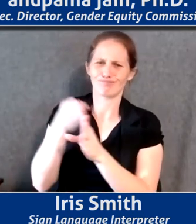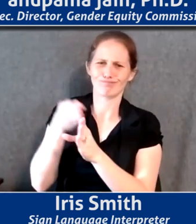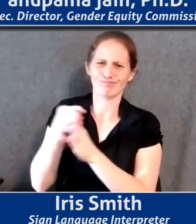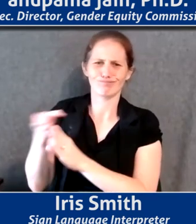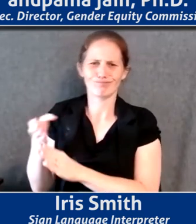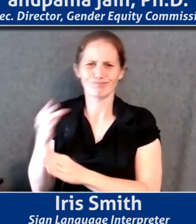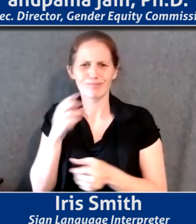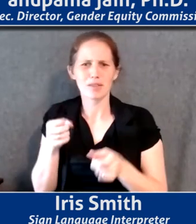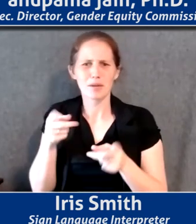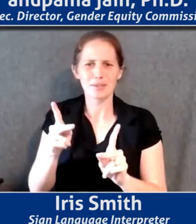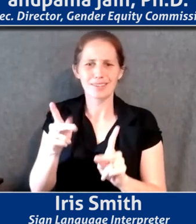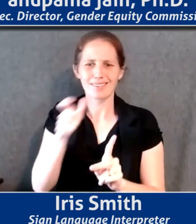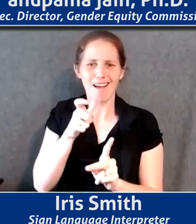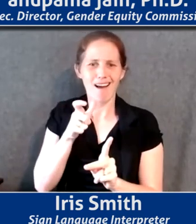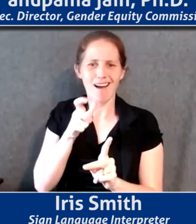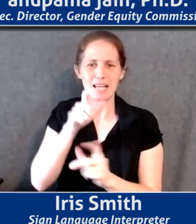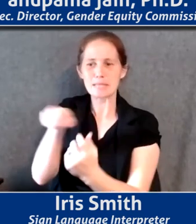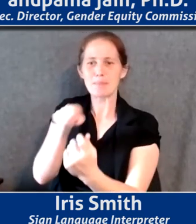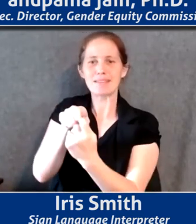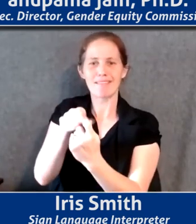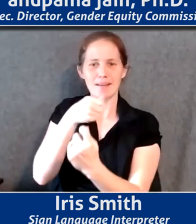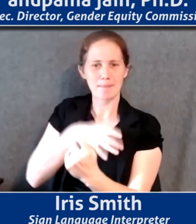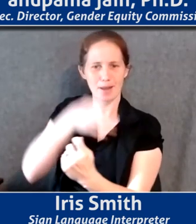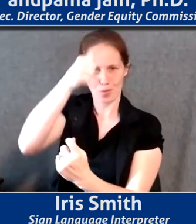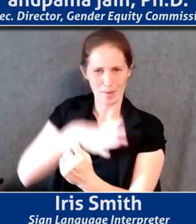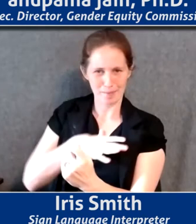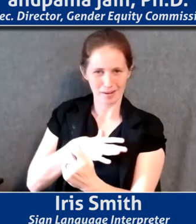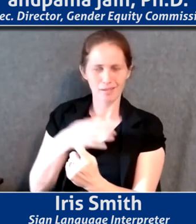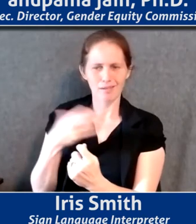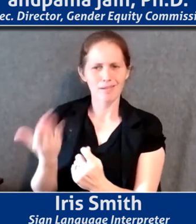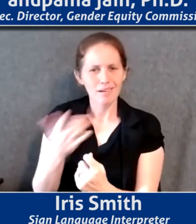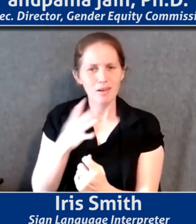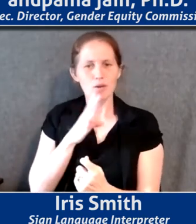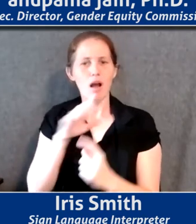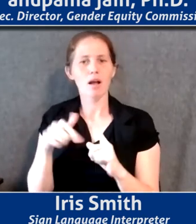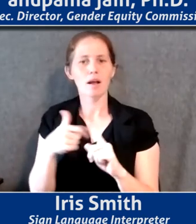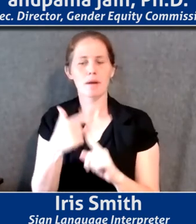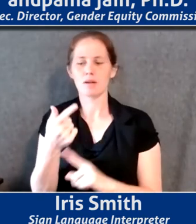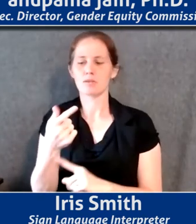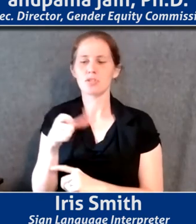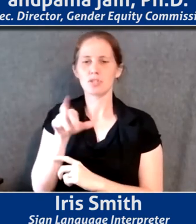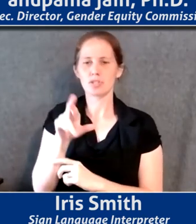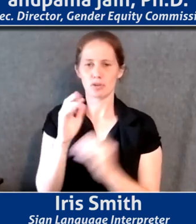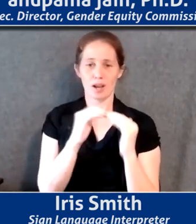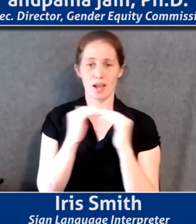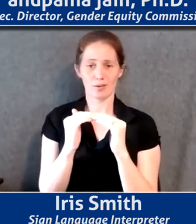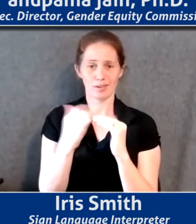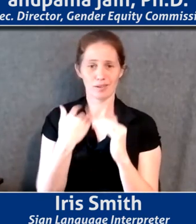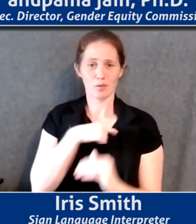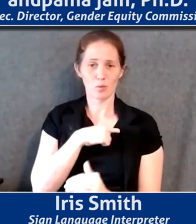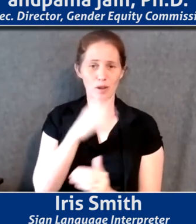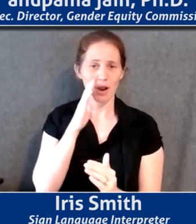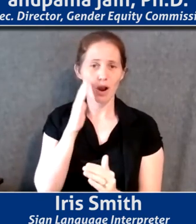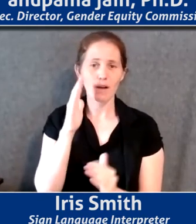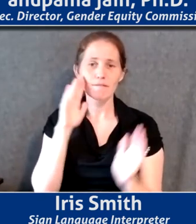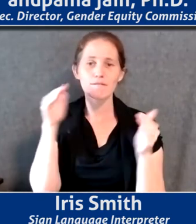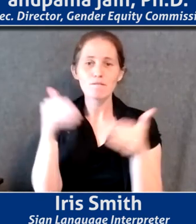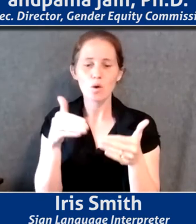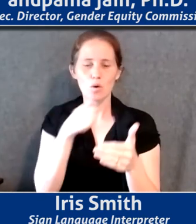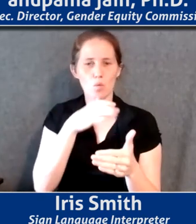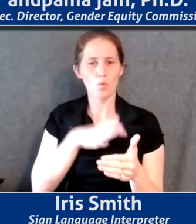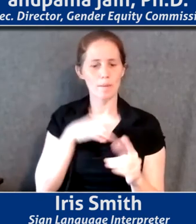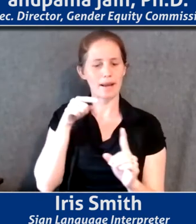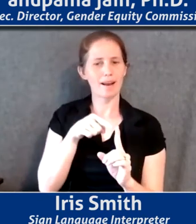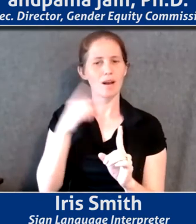opportunities that are not gender specific. And so when we talk about gender equity, we are really focusing on women because